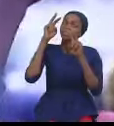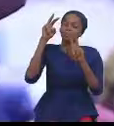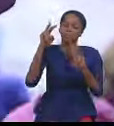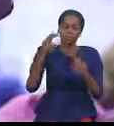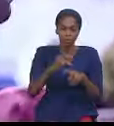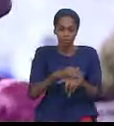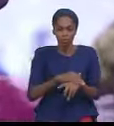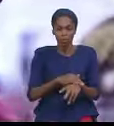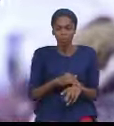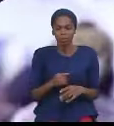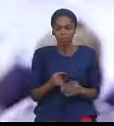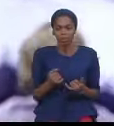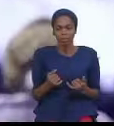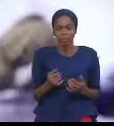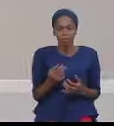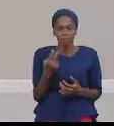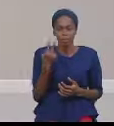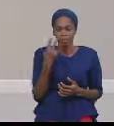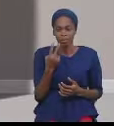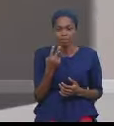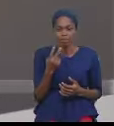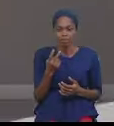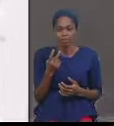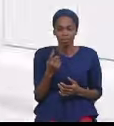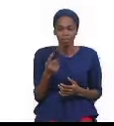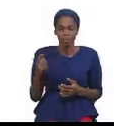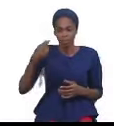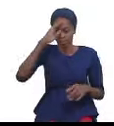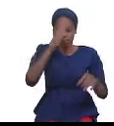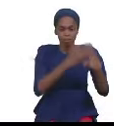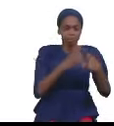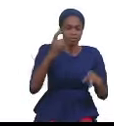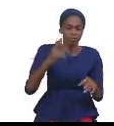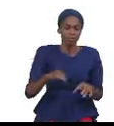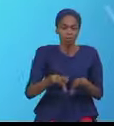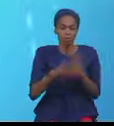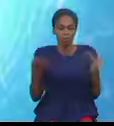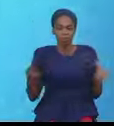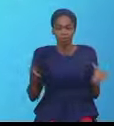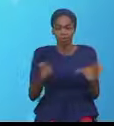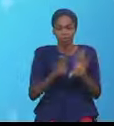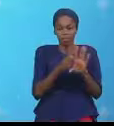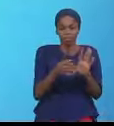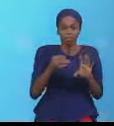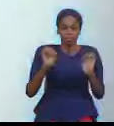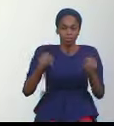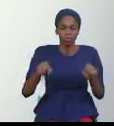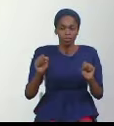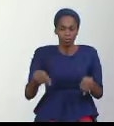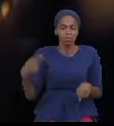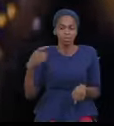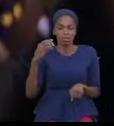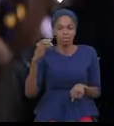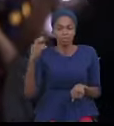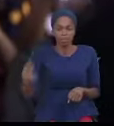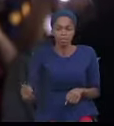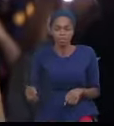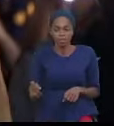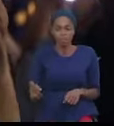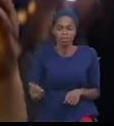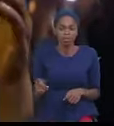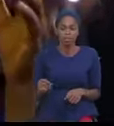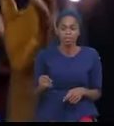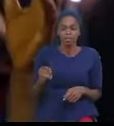The seventh month opens the dawn of possibilities. GCK is your conveyance unto